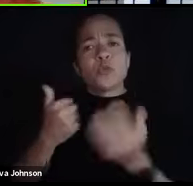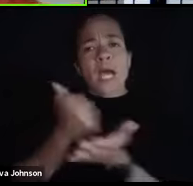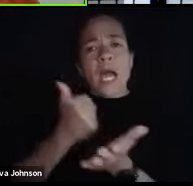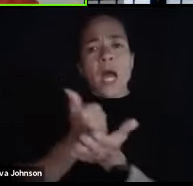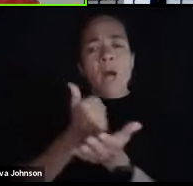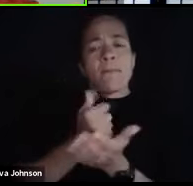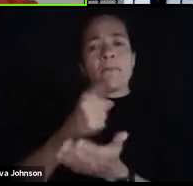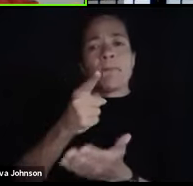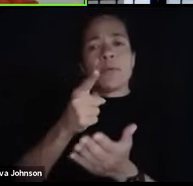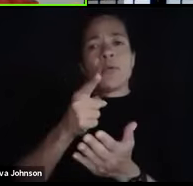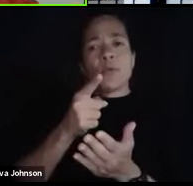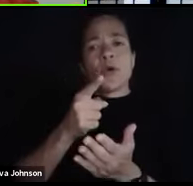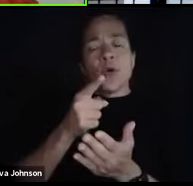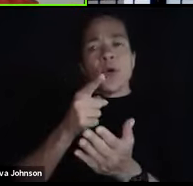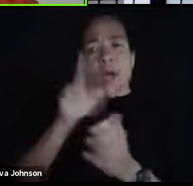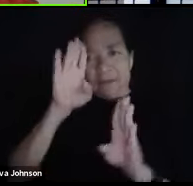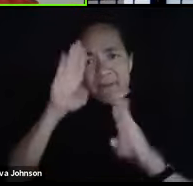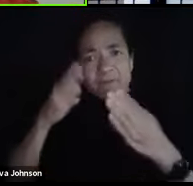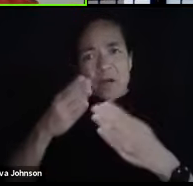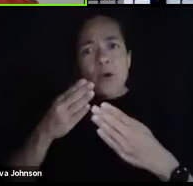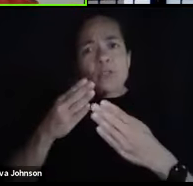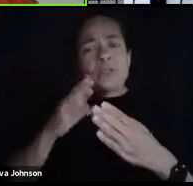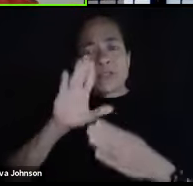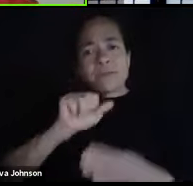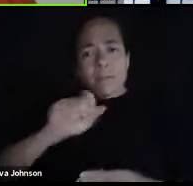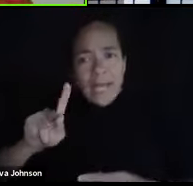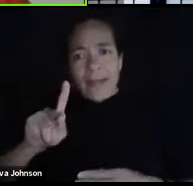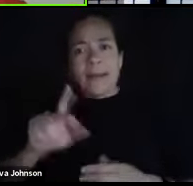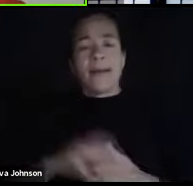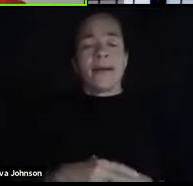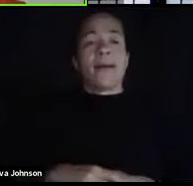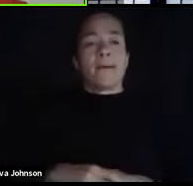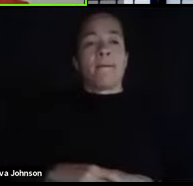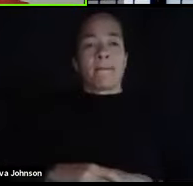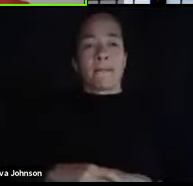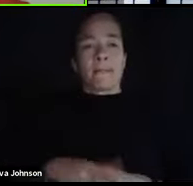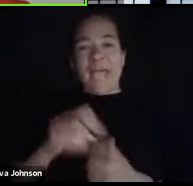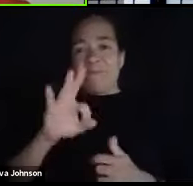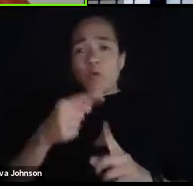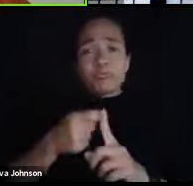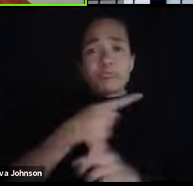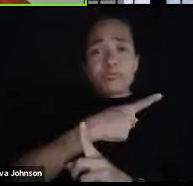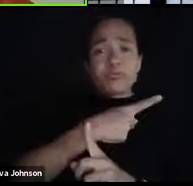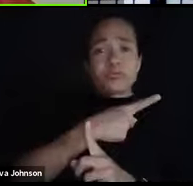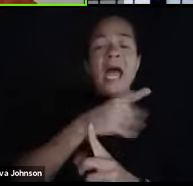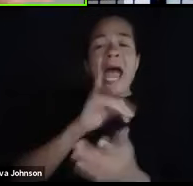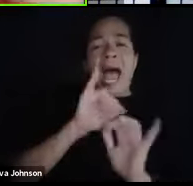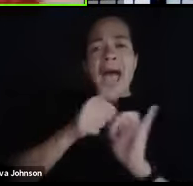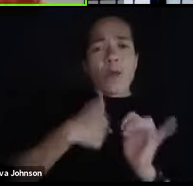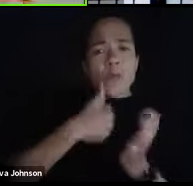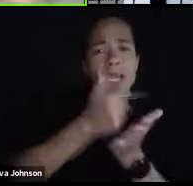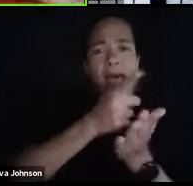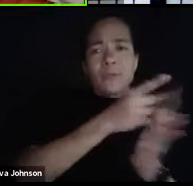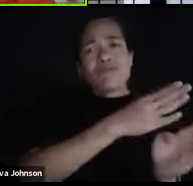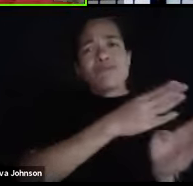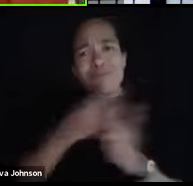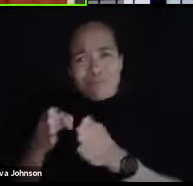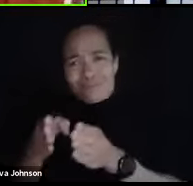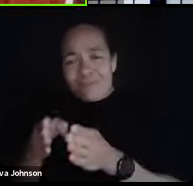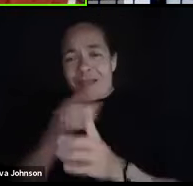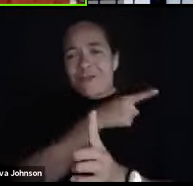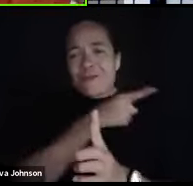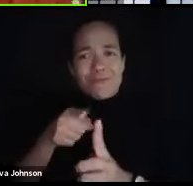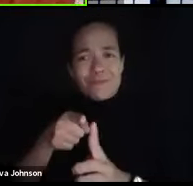back on track? And I think that's something that is pretty awesome at the University of Louisville that we teach, we